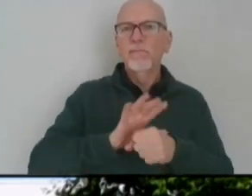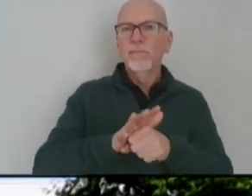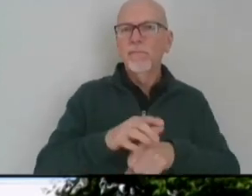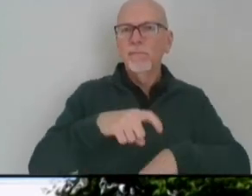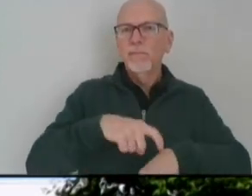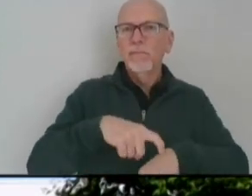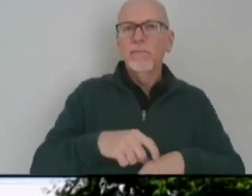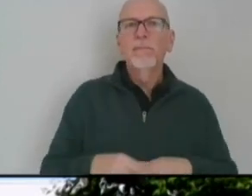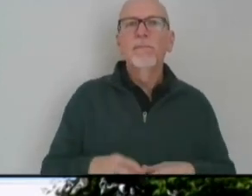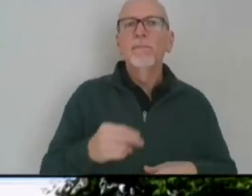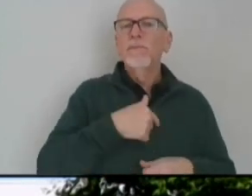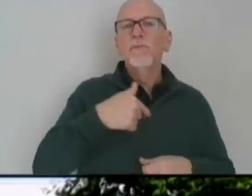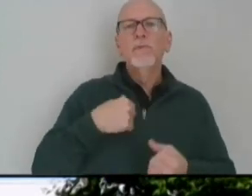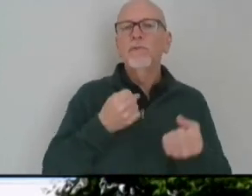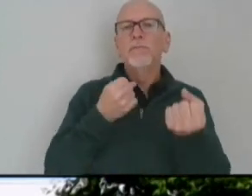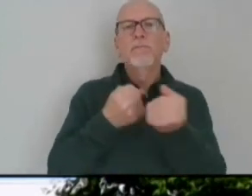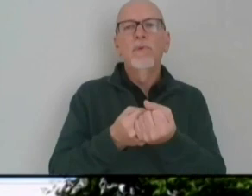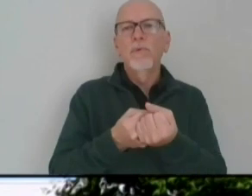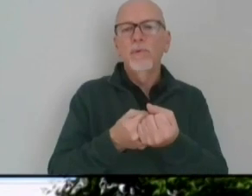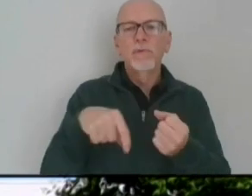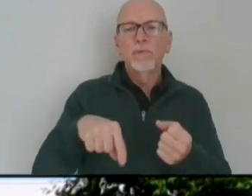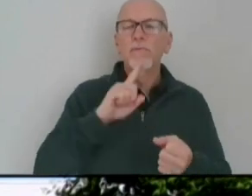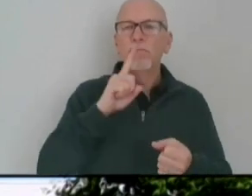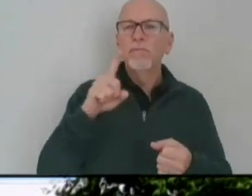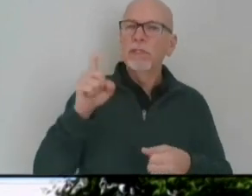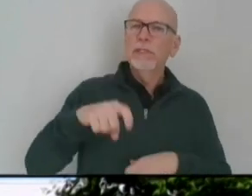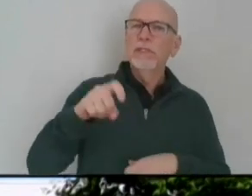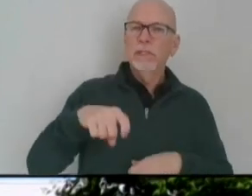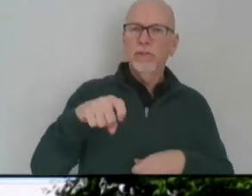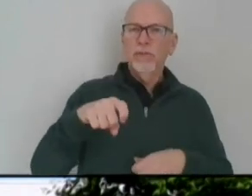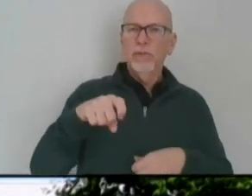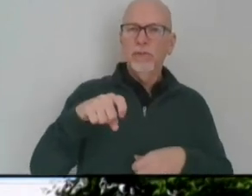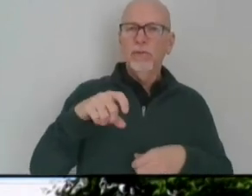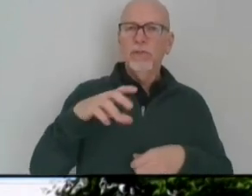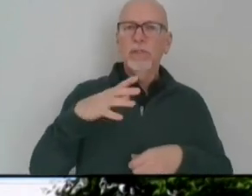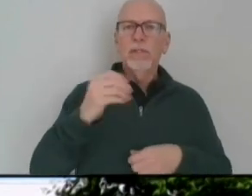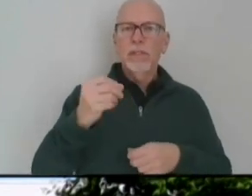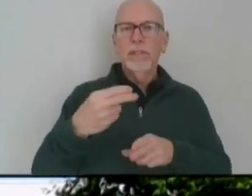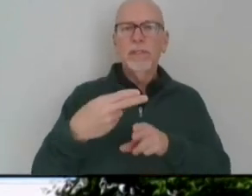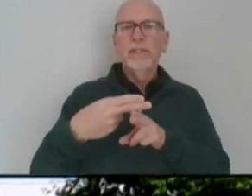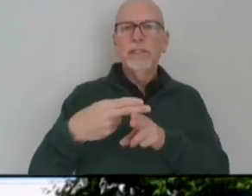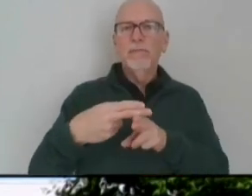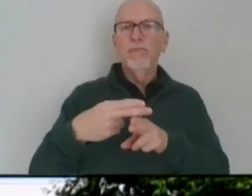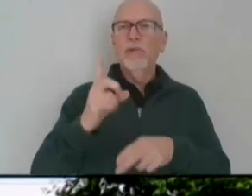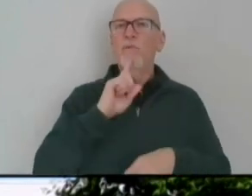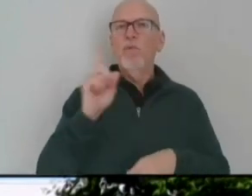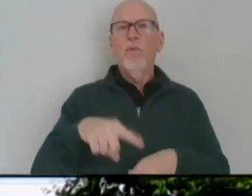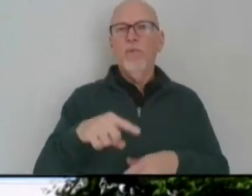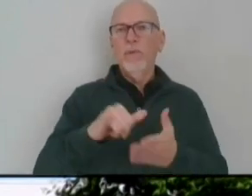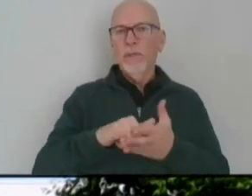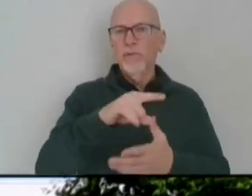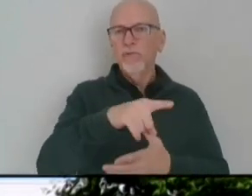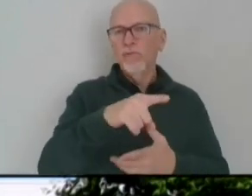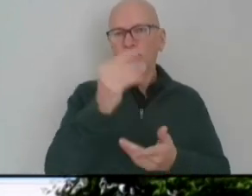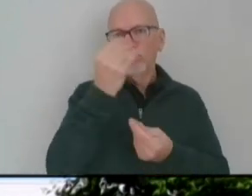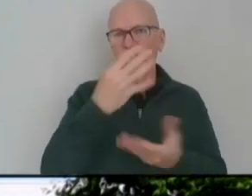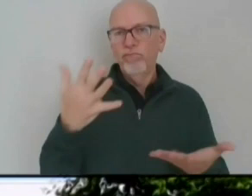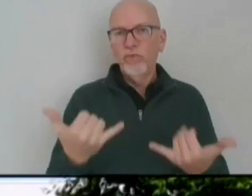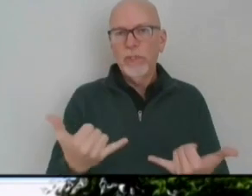we support this very necessary and temporary set of orders that you're issuing today.